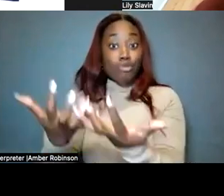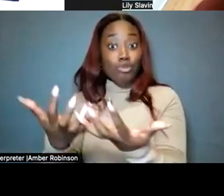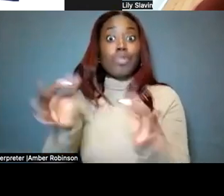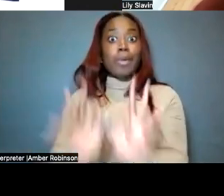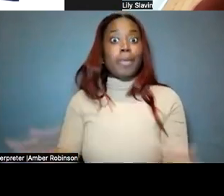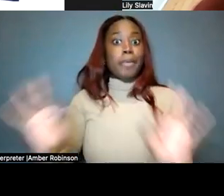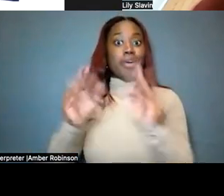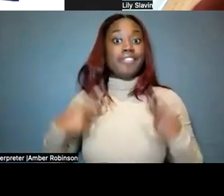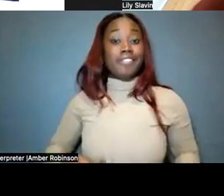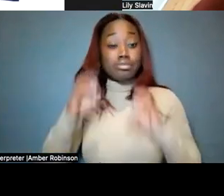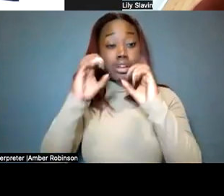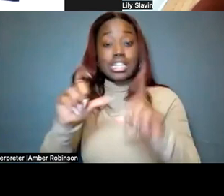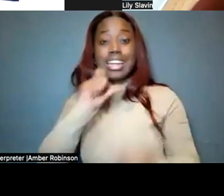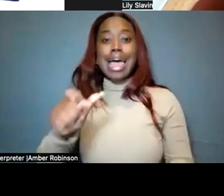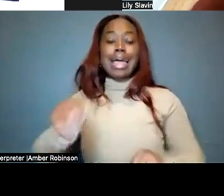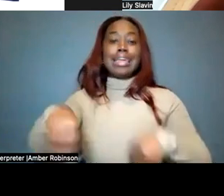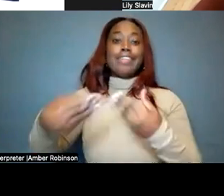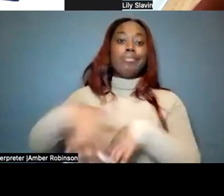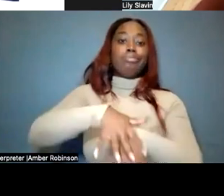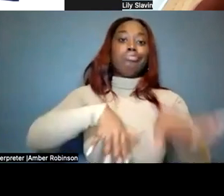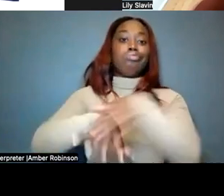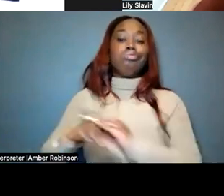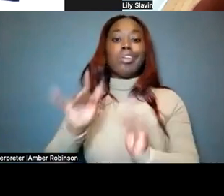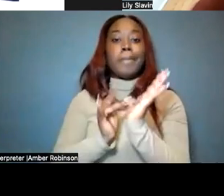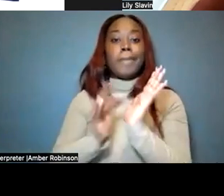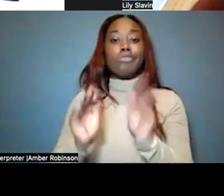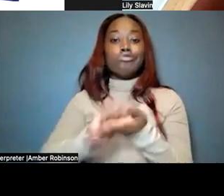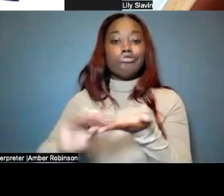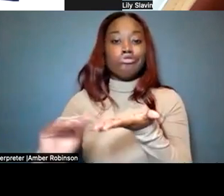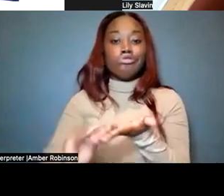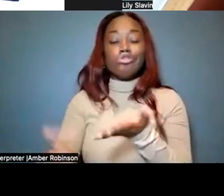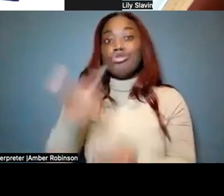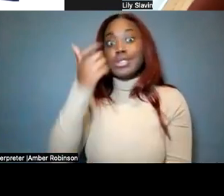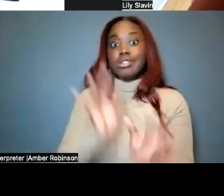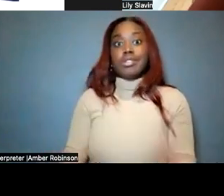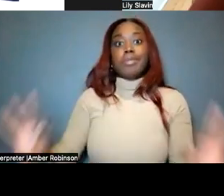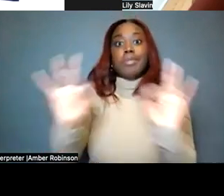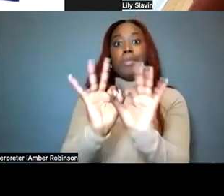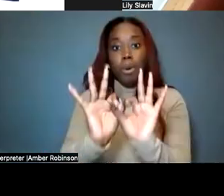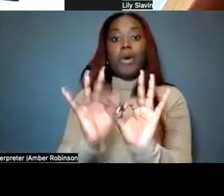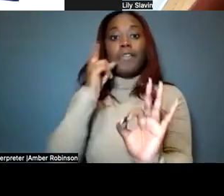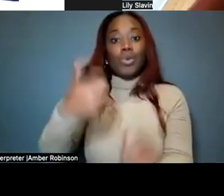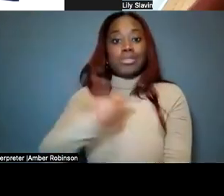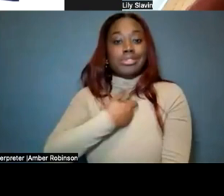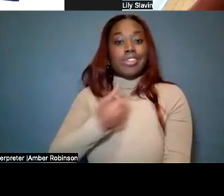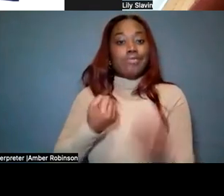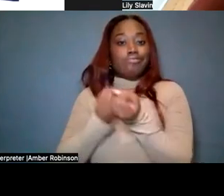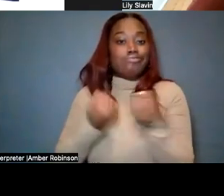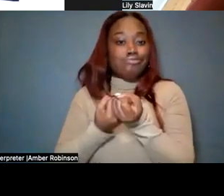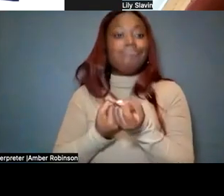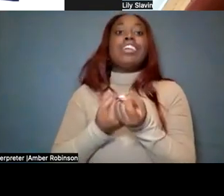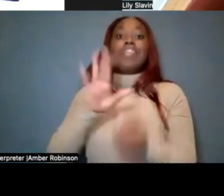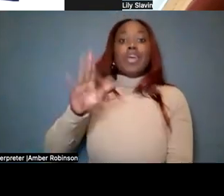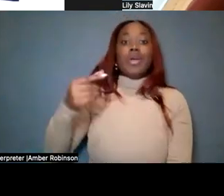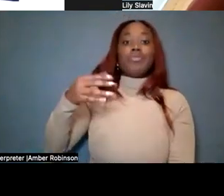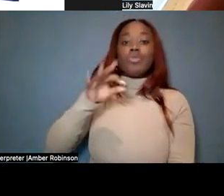and not giving them a blanket medical excuse, because it is so important for their self-determination and their quality